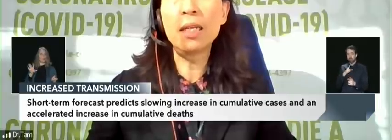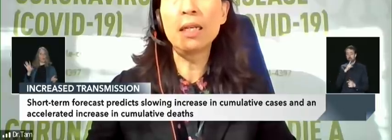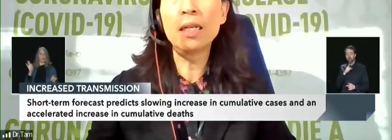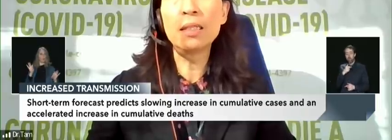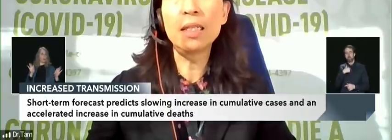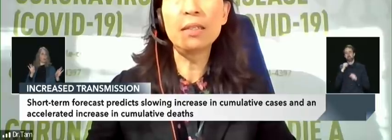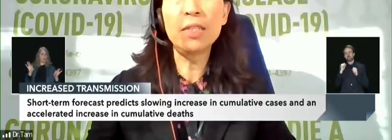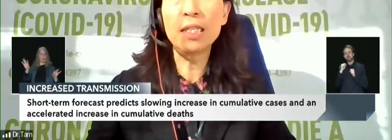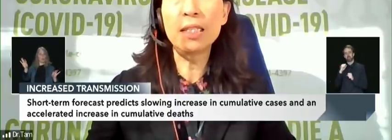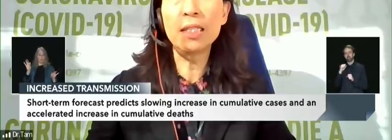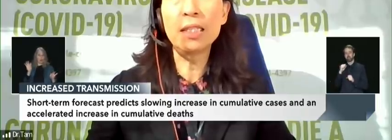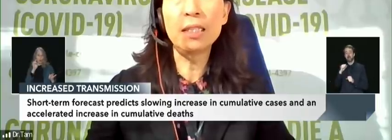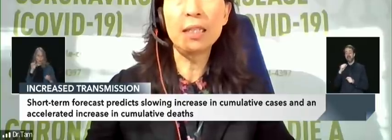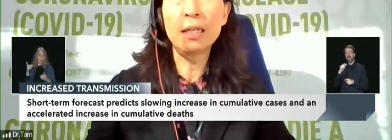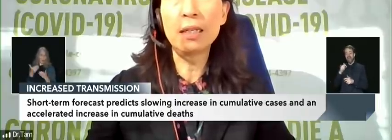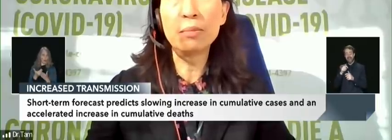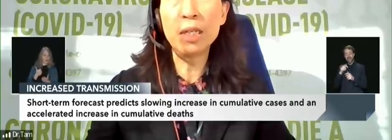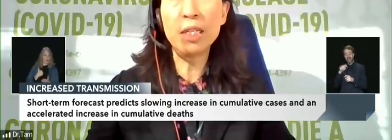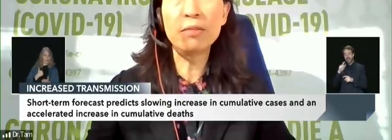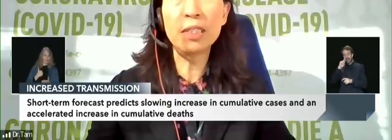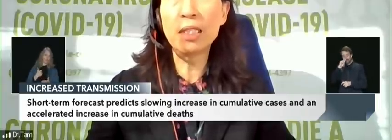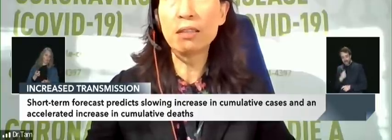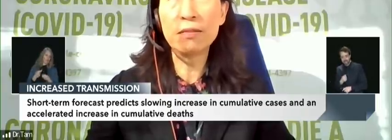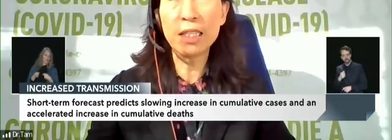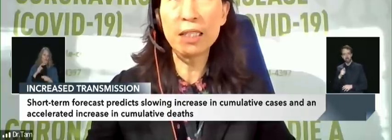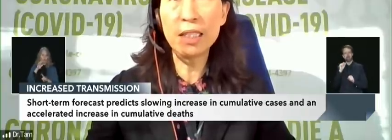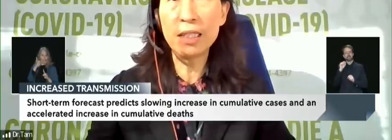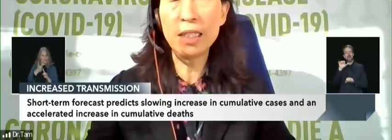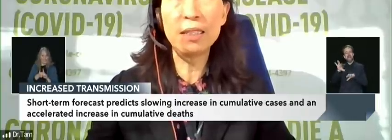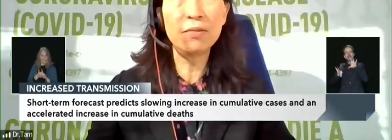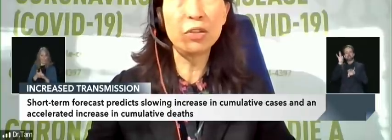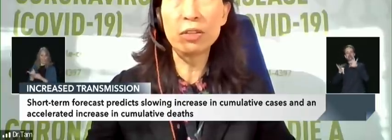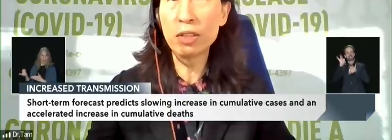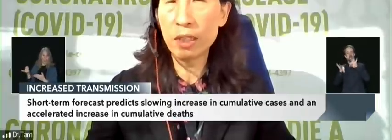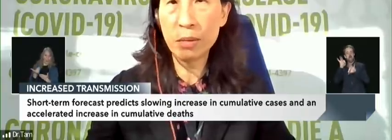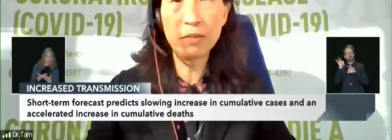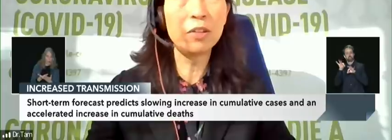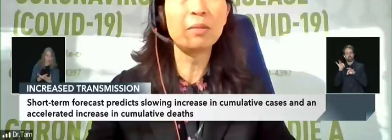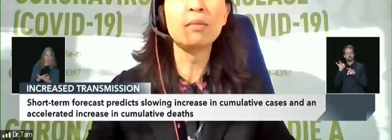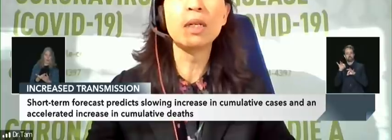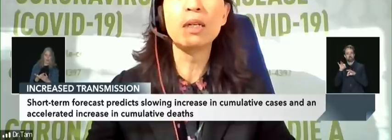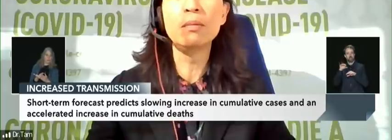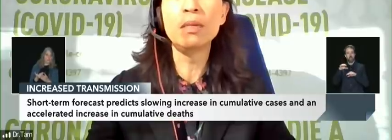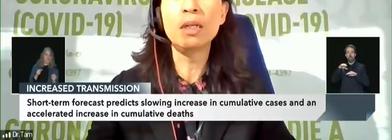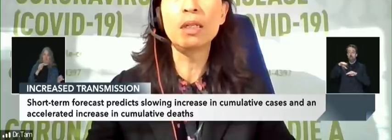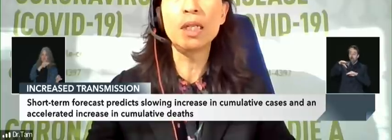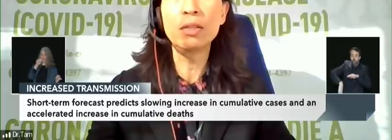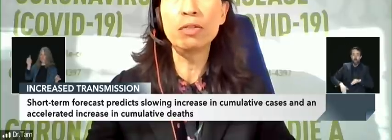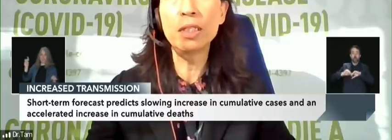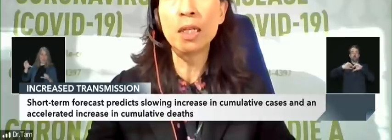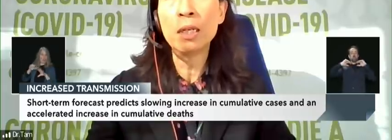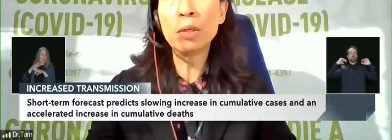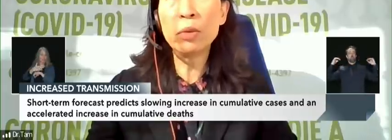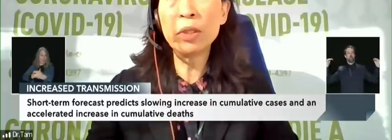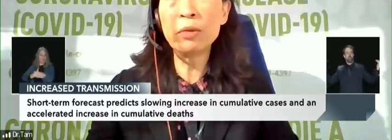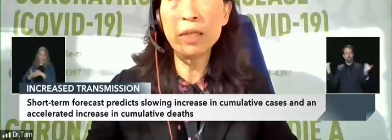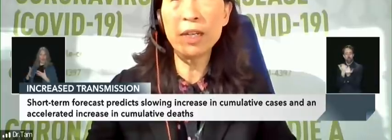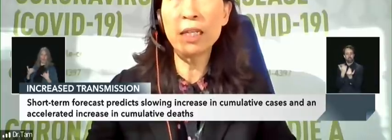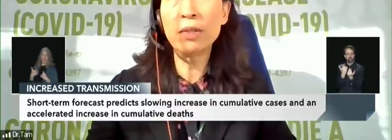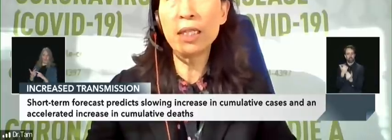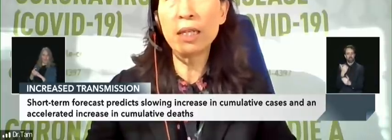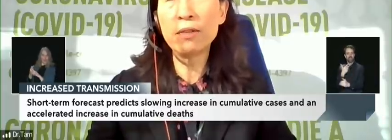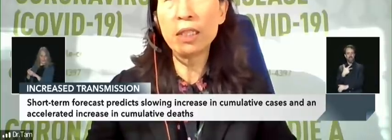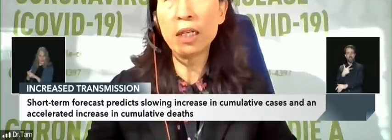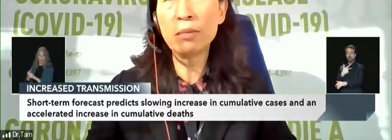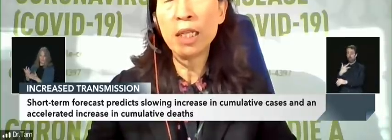tests instead of testing maybe every single vaccinated individuals coming from other countries but we